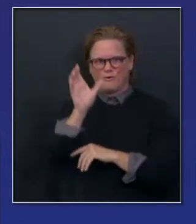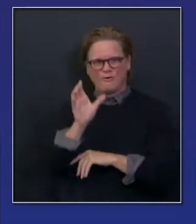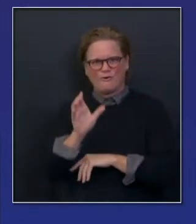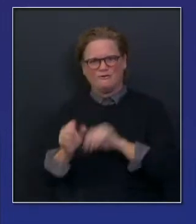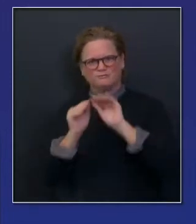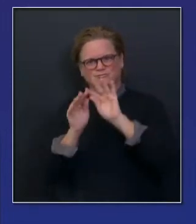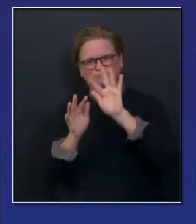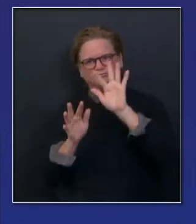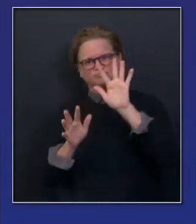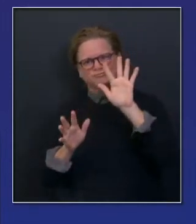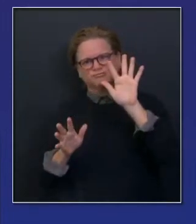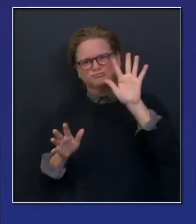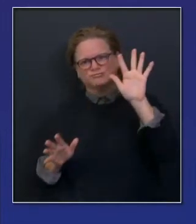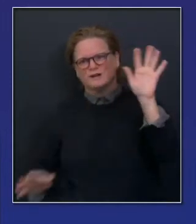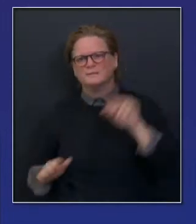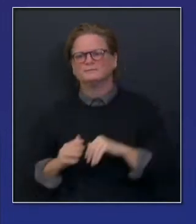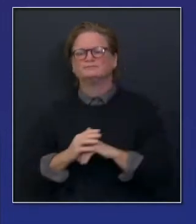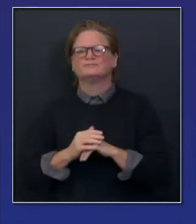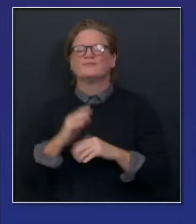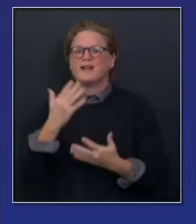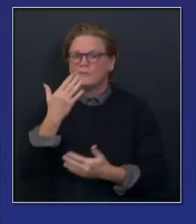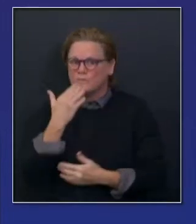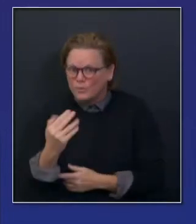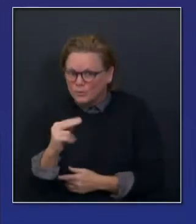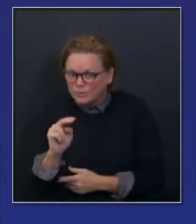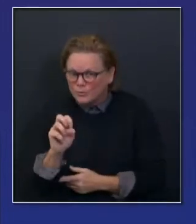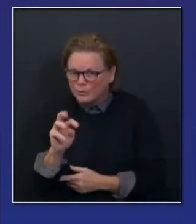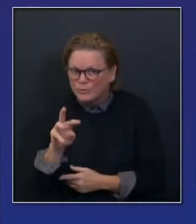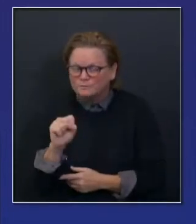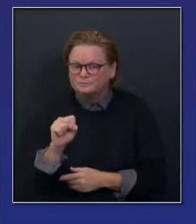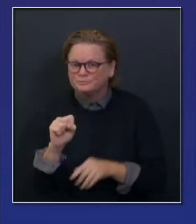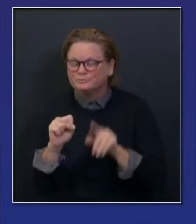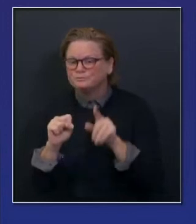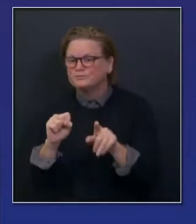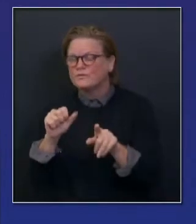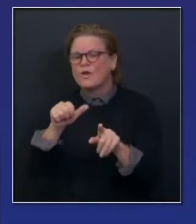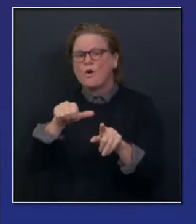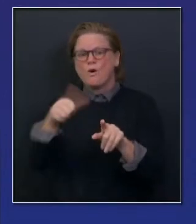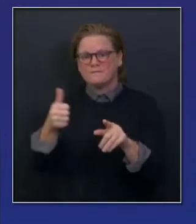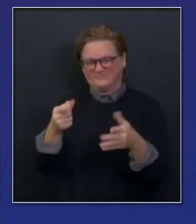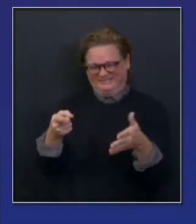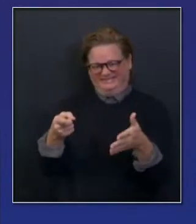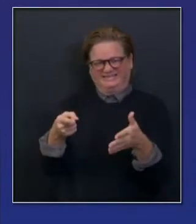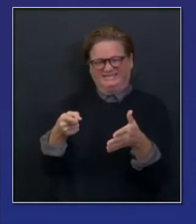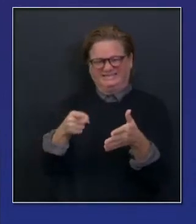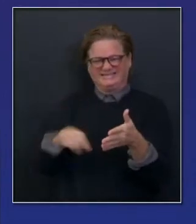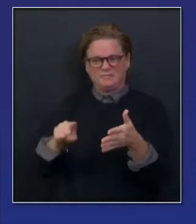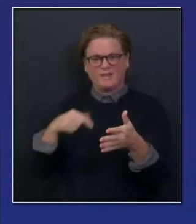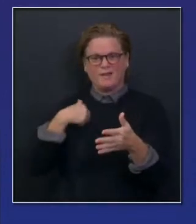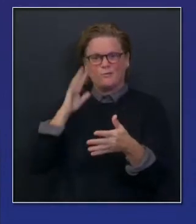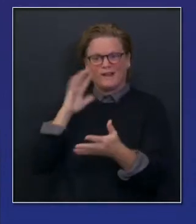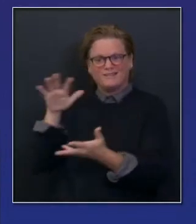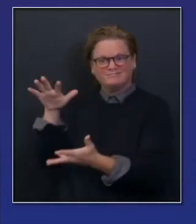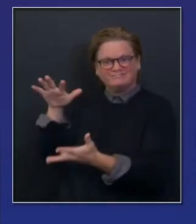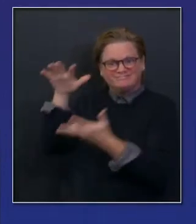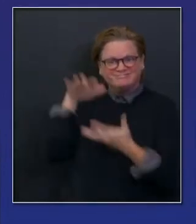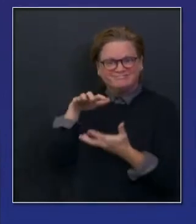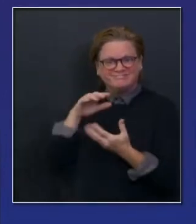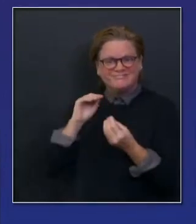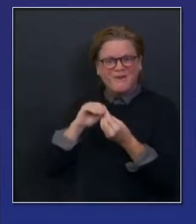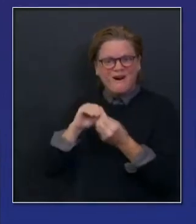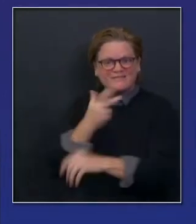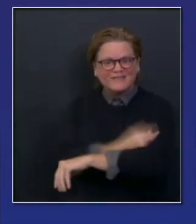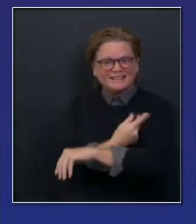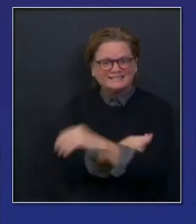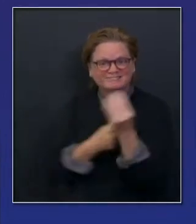night, we received word from Pfizer that we will receive next week with orders being placed as early as this Friday,